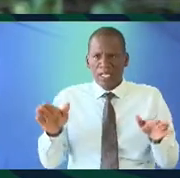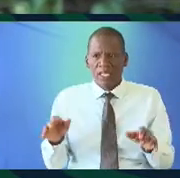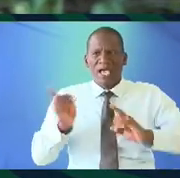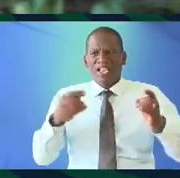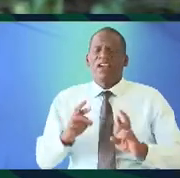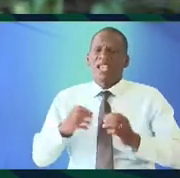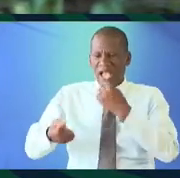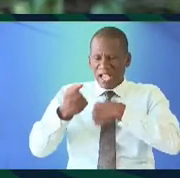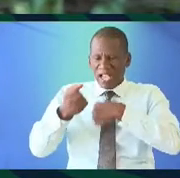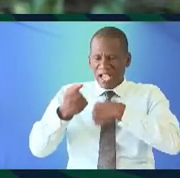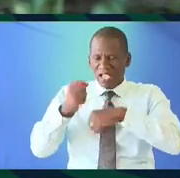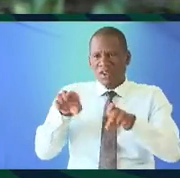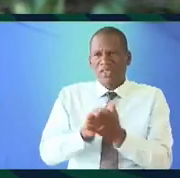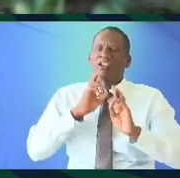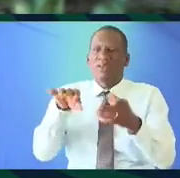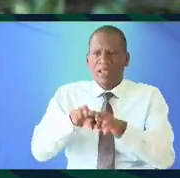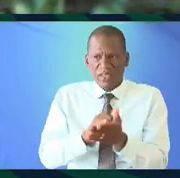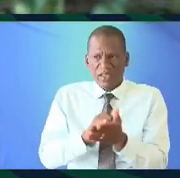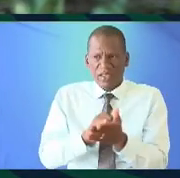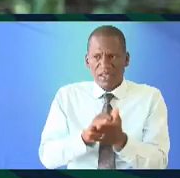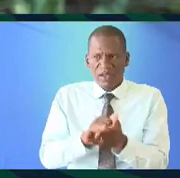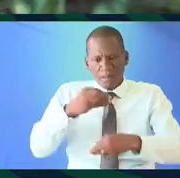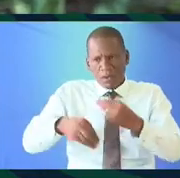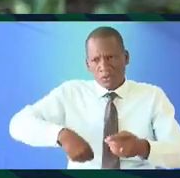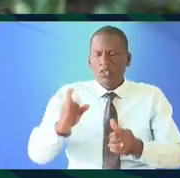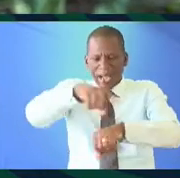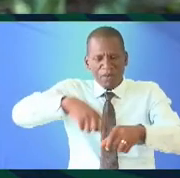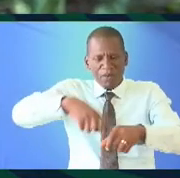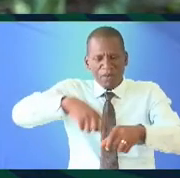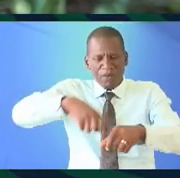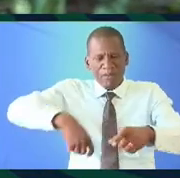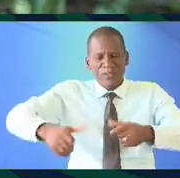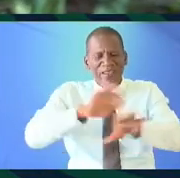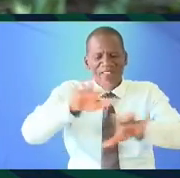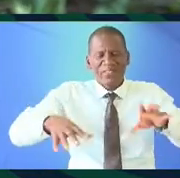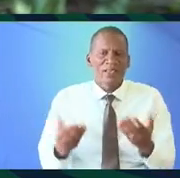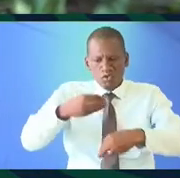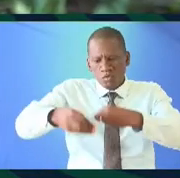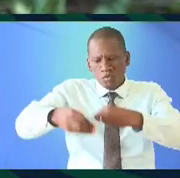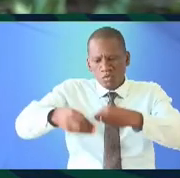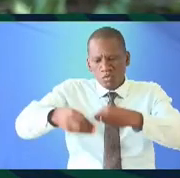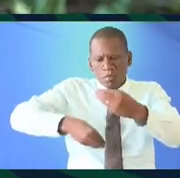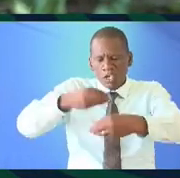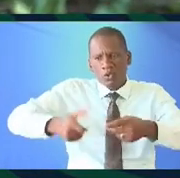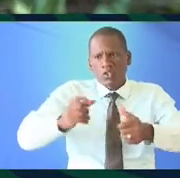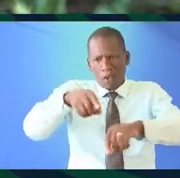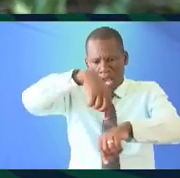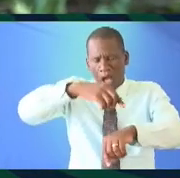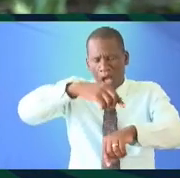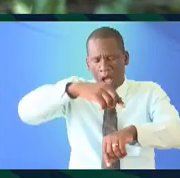quite had a response like that to anything that I put out but the fabric sold out in an hour and